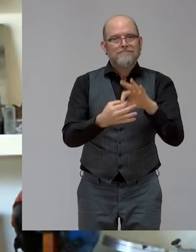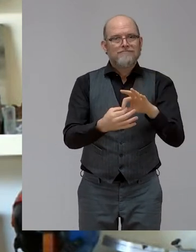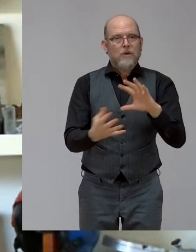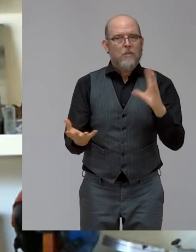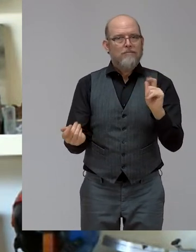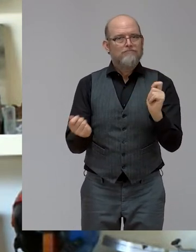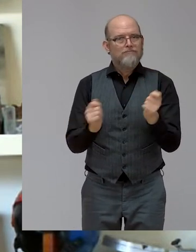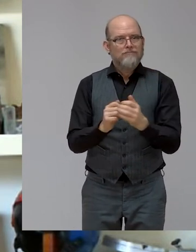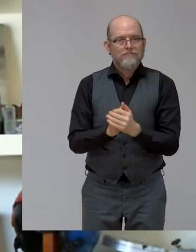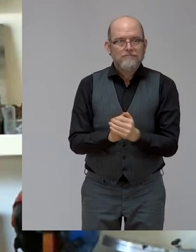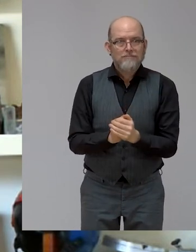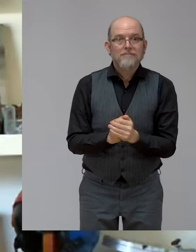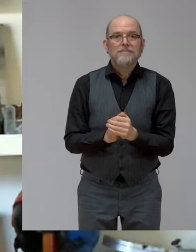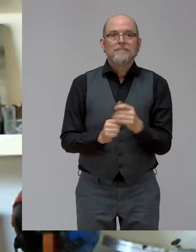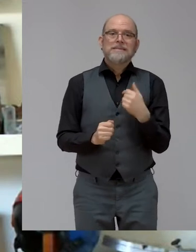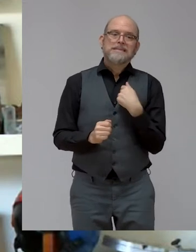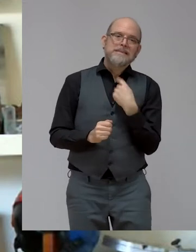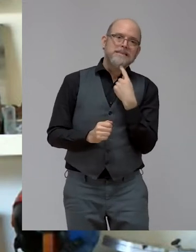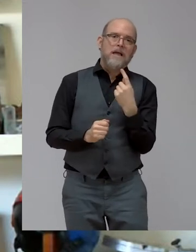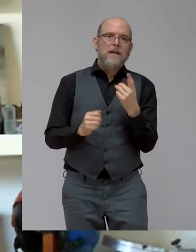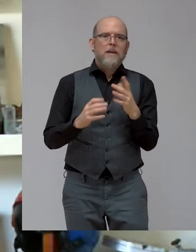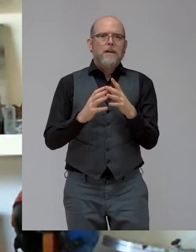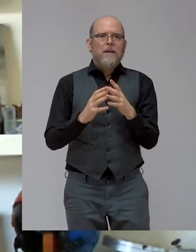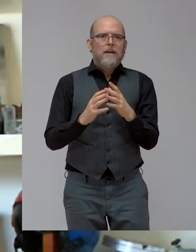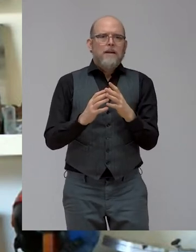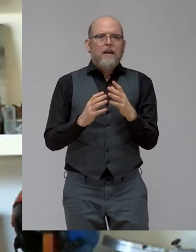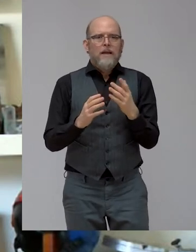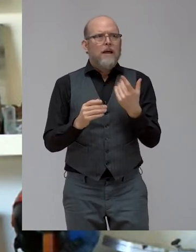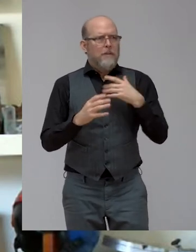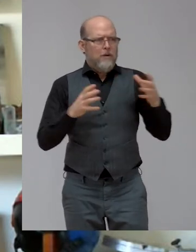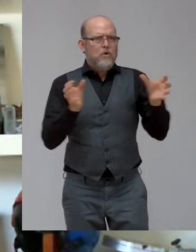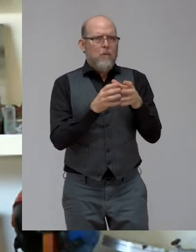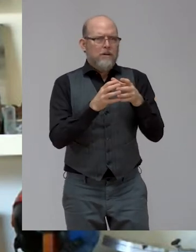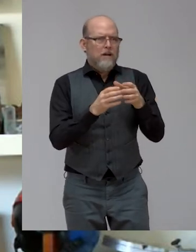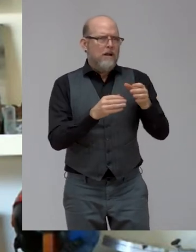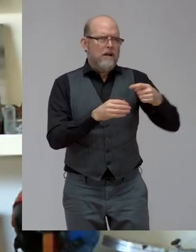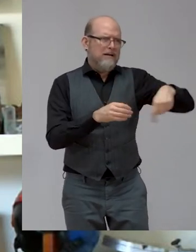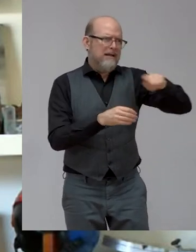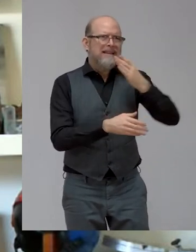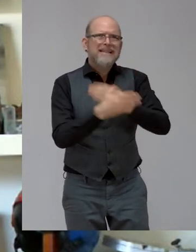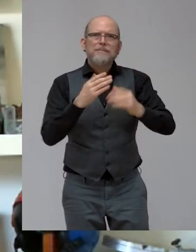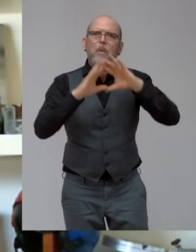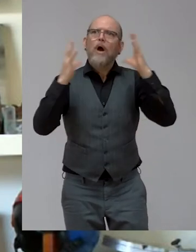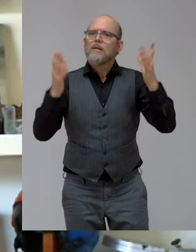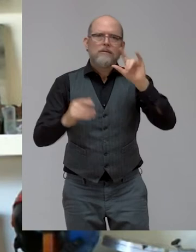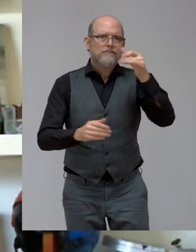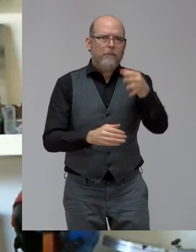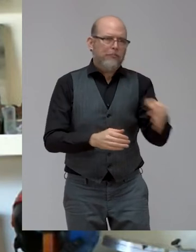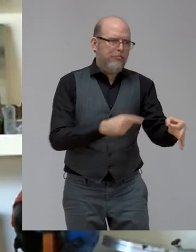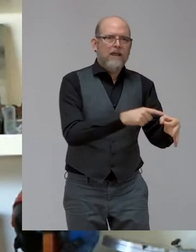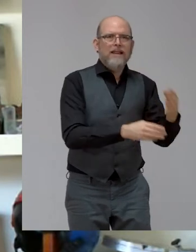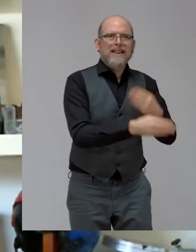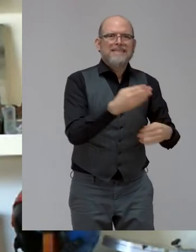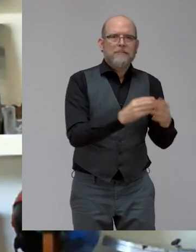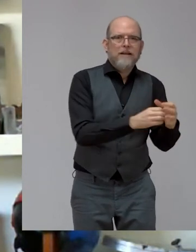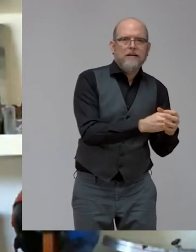in the world. So for that, you need leadership. Now, all of us, what's unique